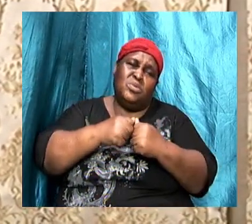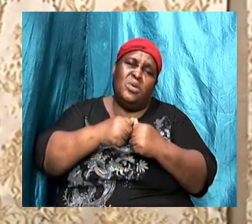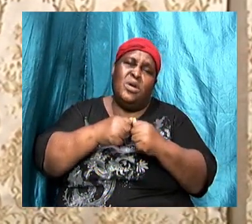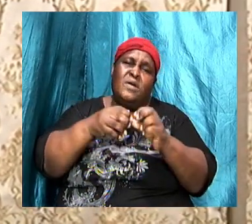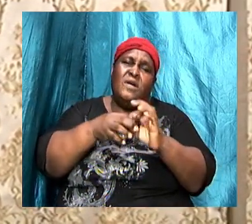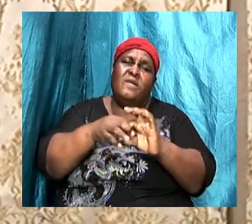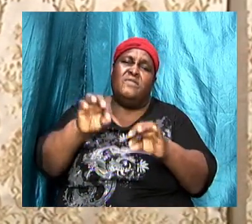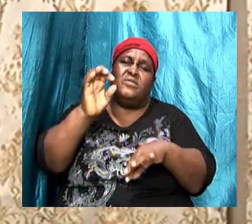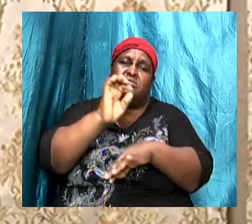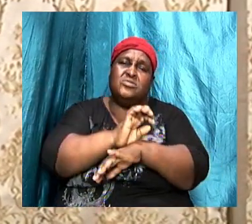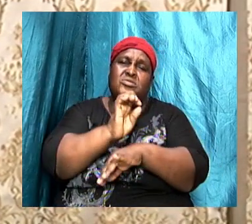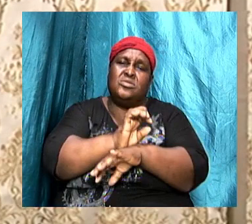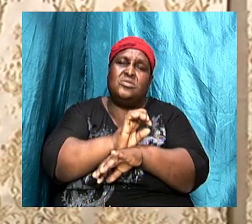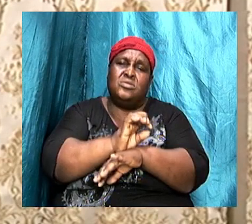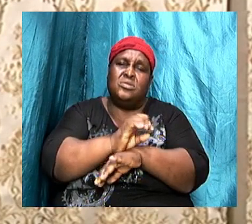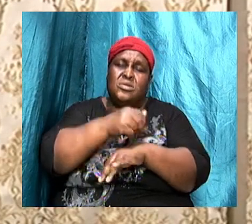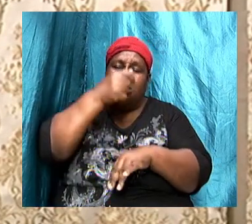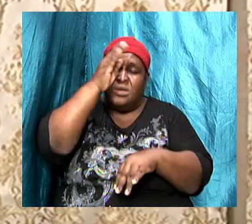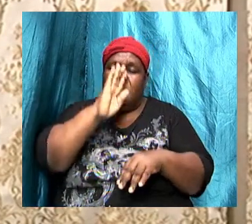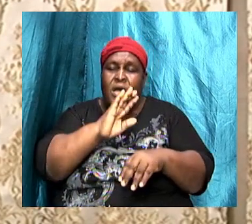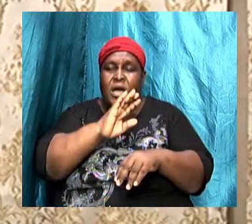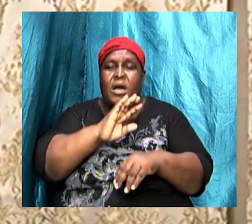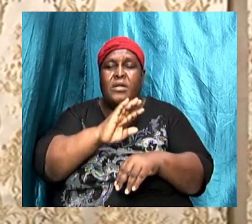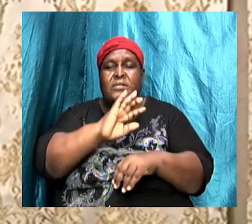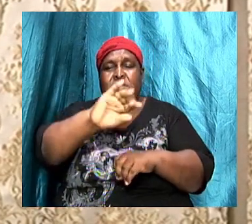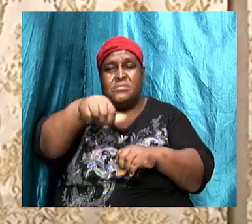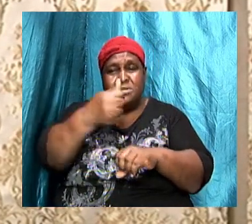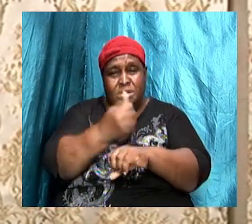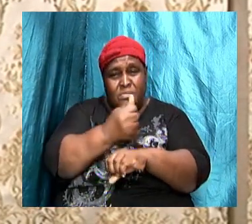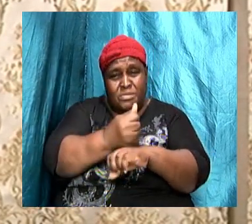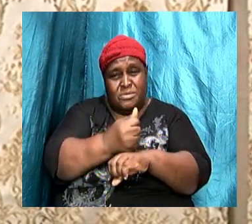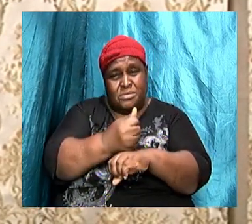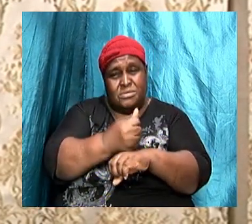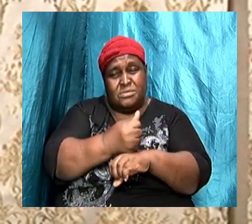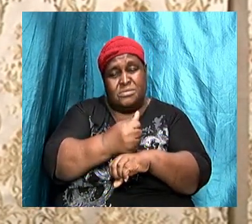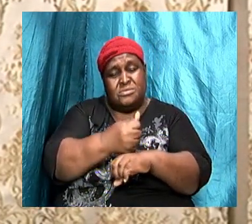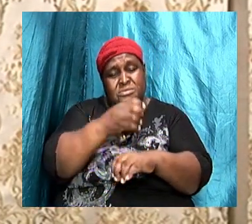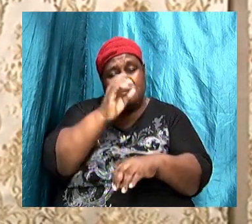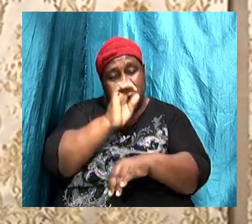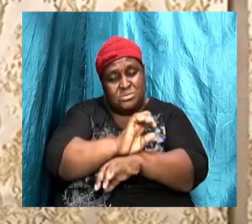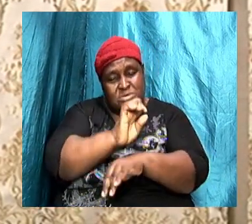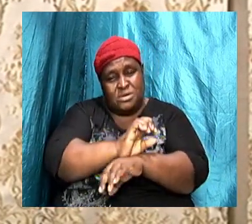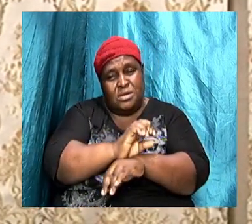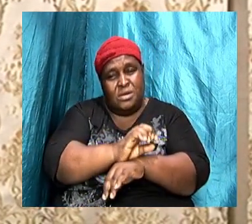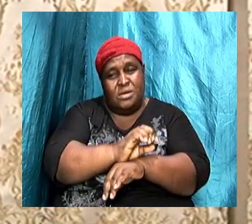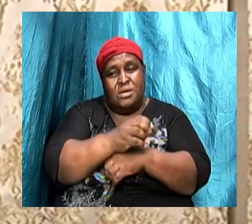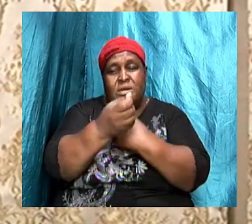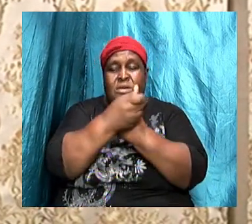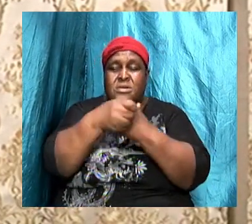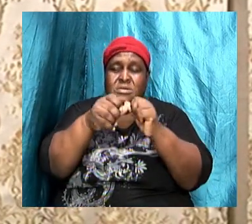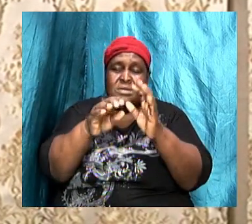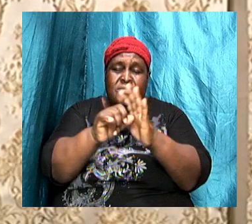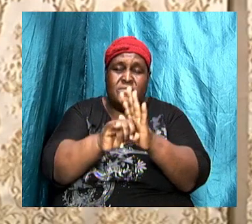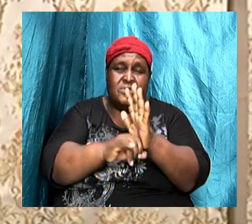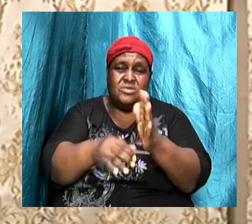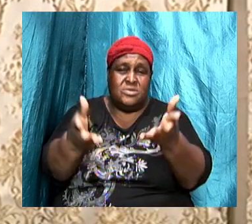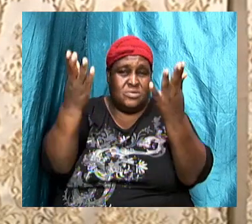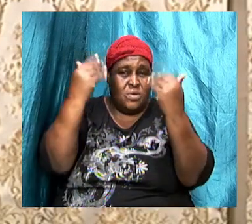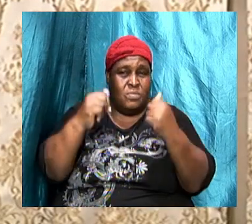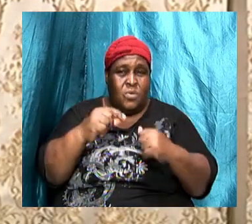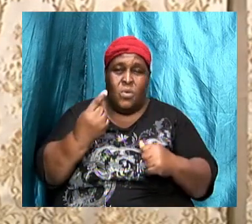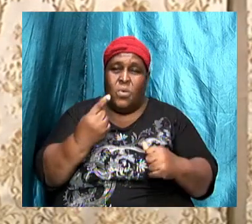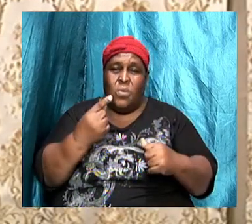of the church. He established the church for that purpose. Salvation comes only by way of